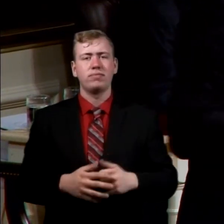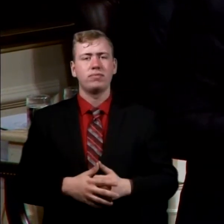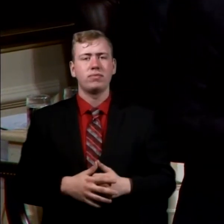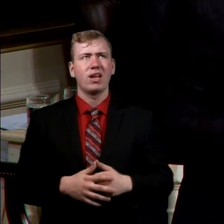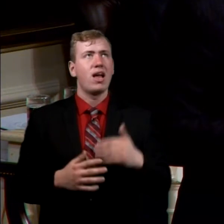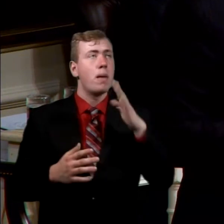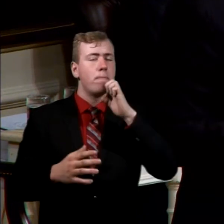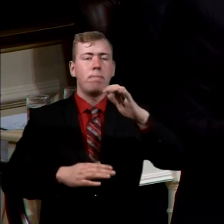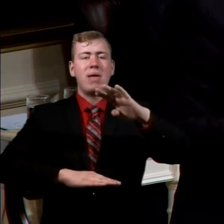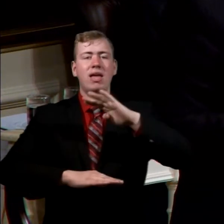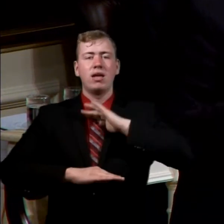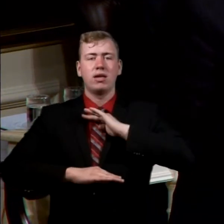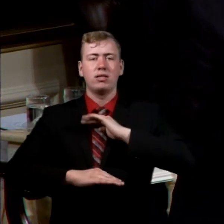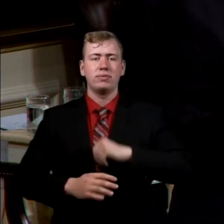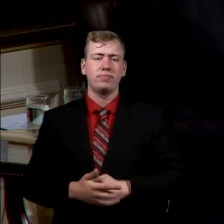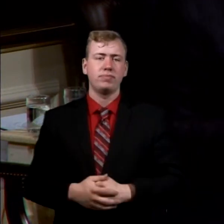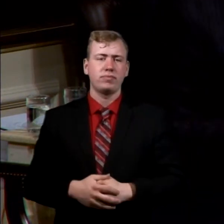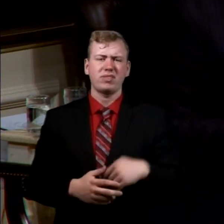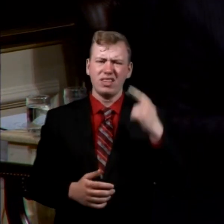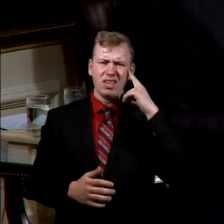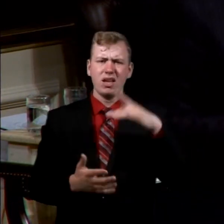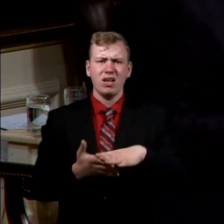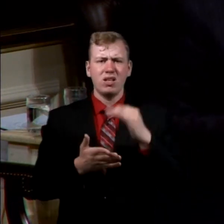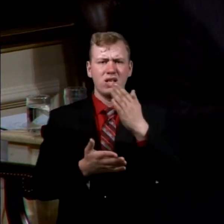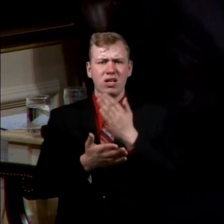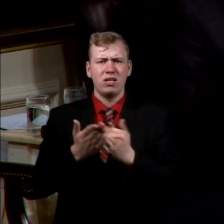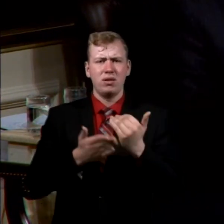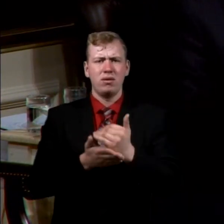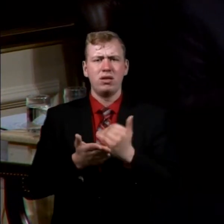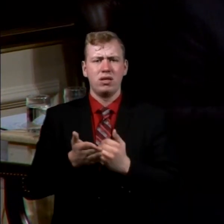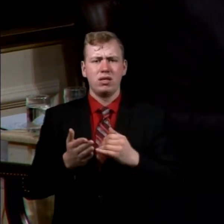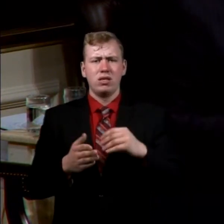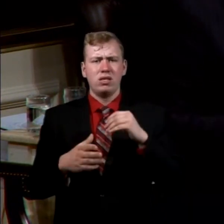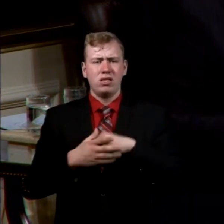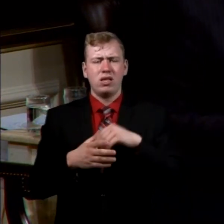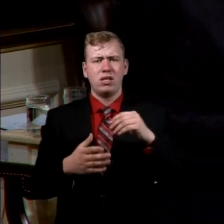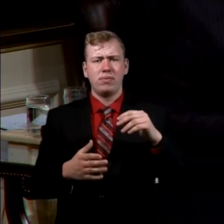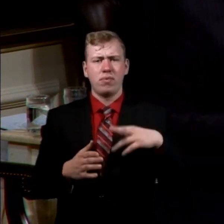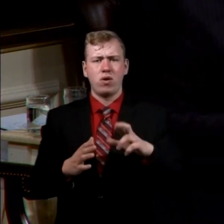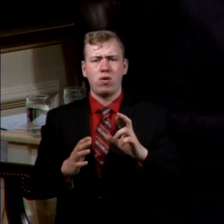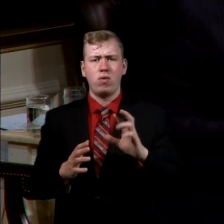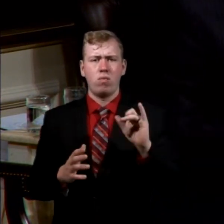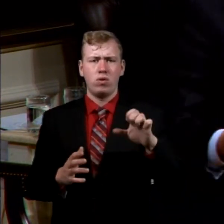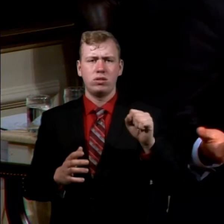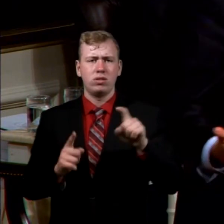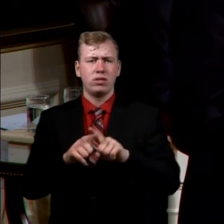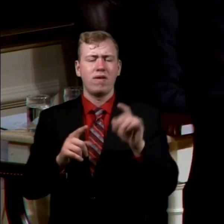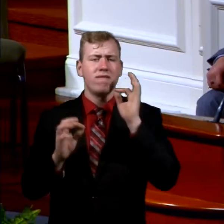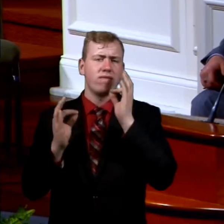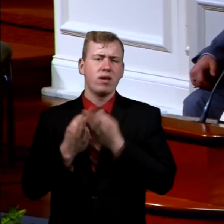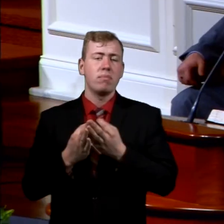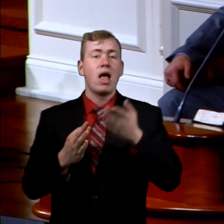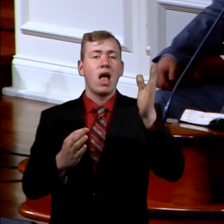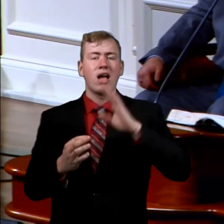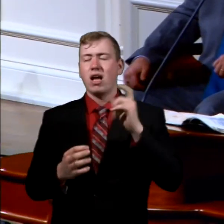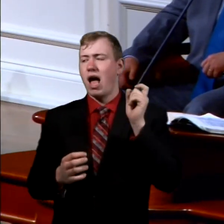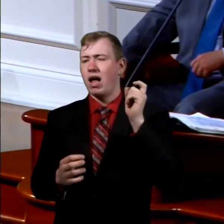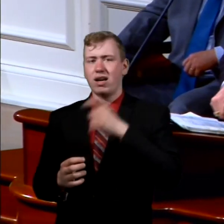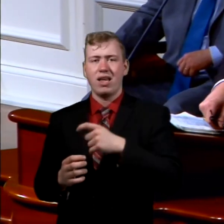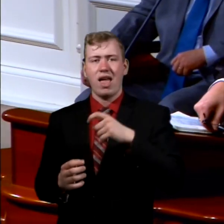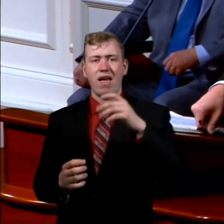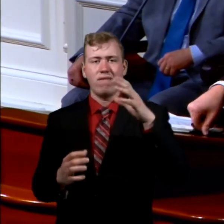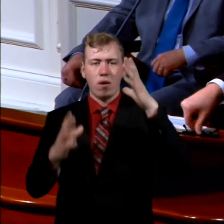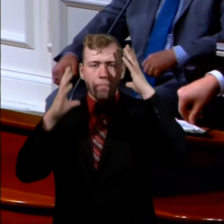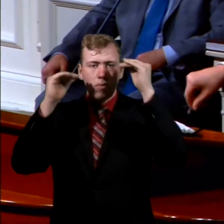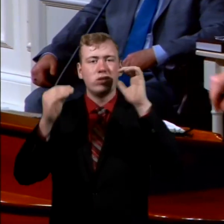Be content. I think he learned some lessons in his roles as a family. God gave him a wife, Sephora.